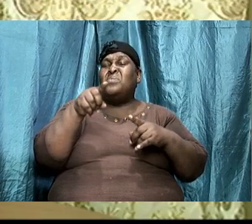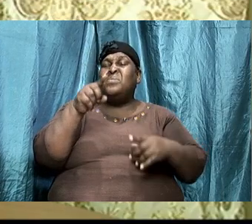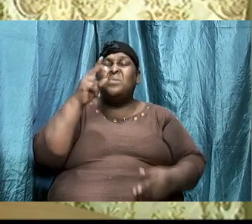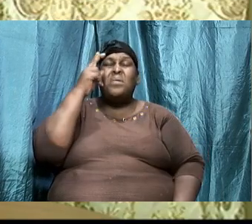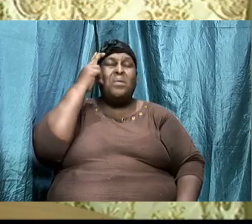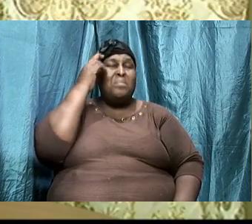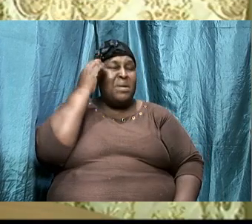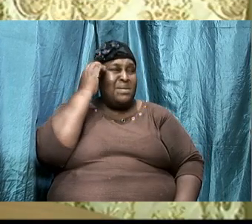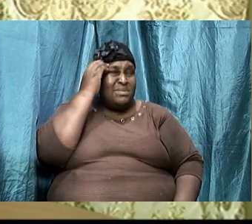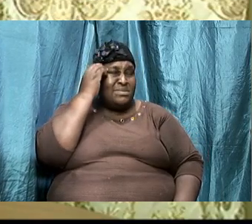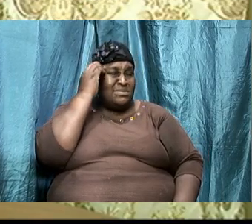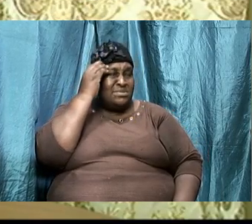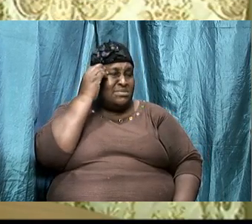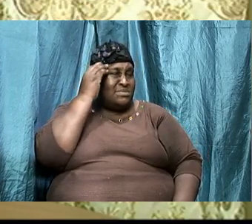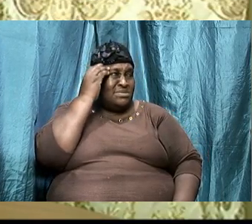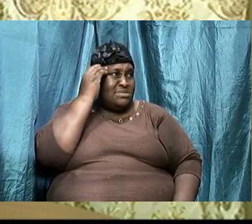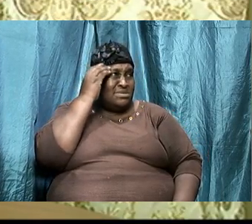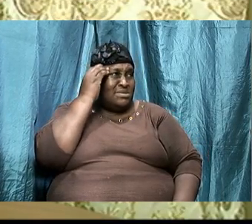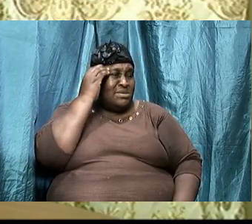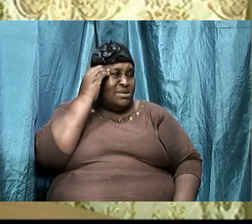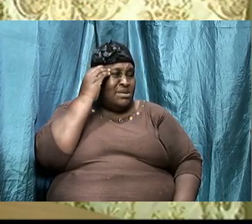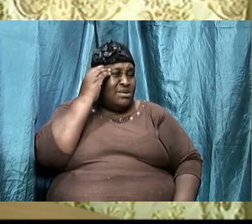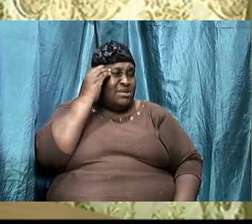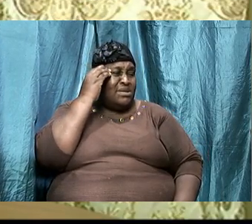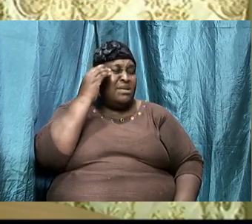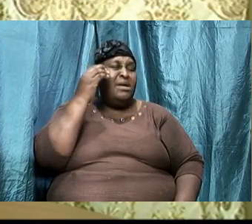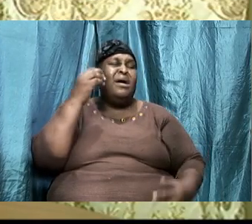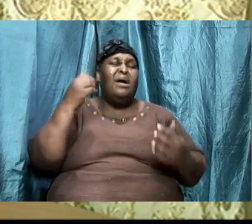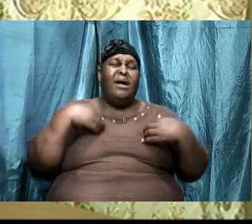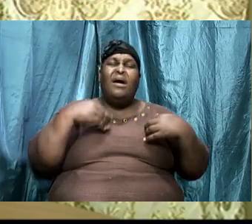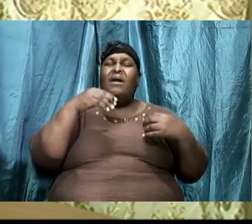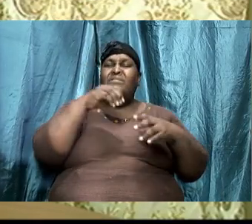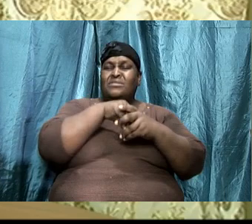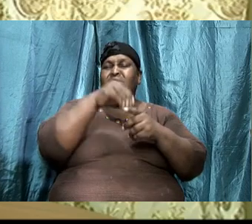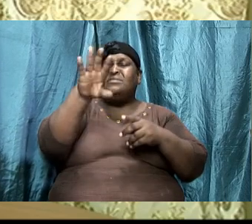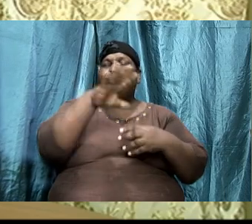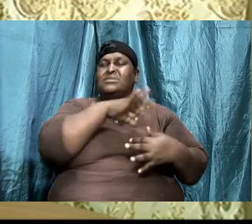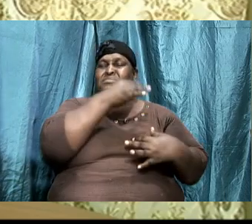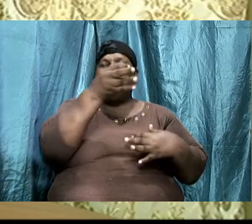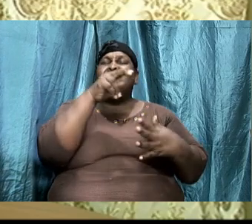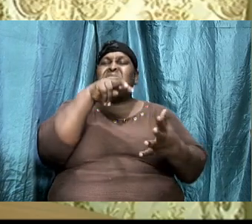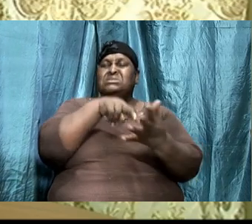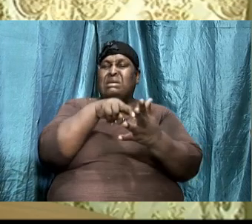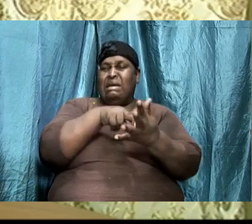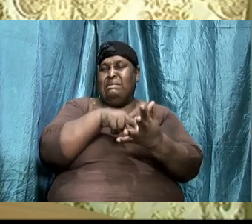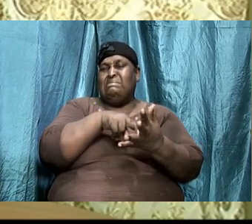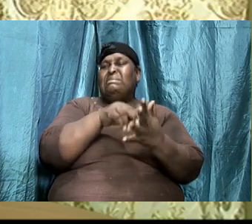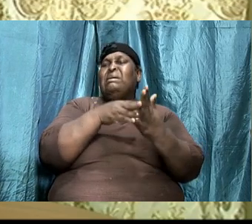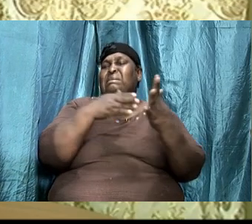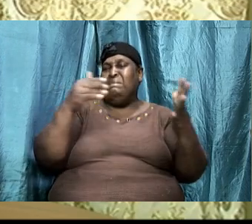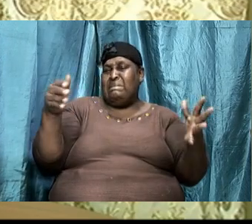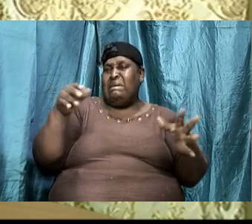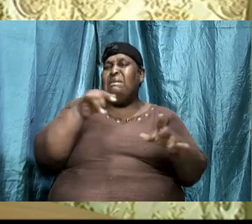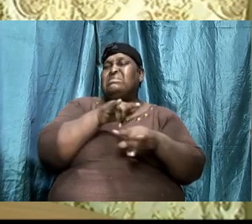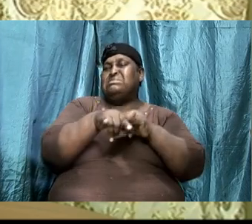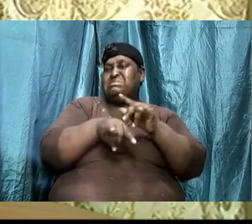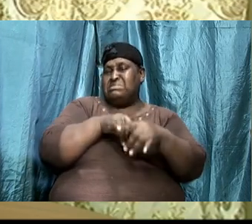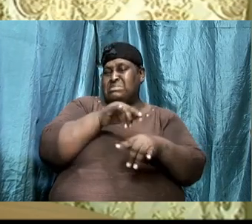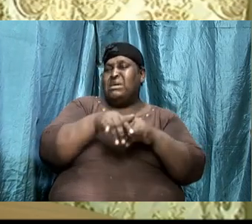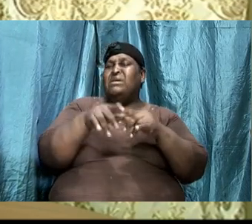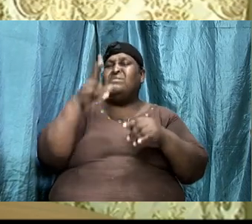against the wiles of the devil. So, the topic that we really want to look at tonight